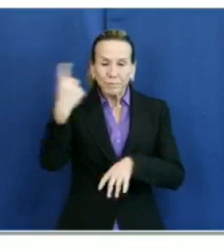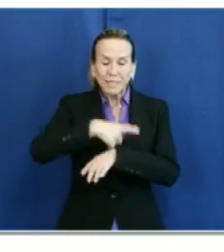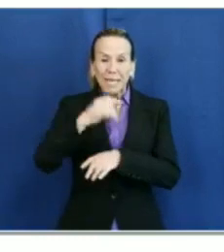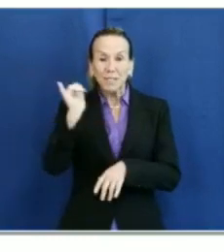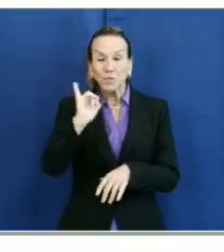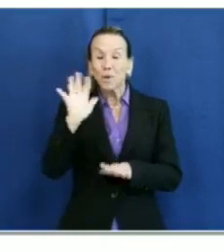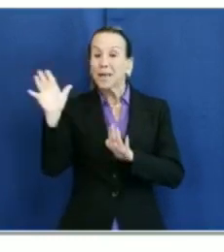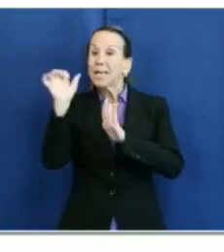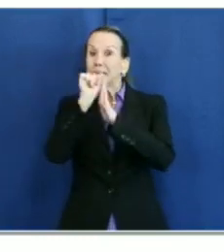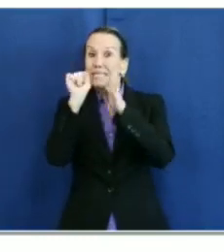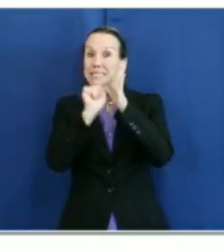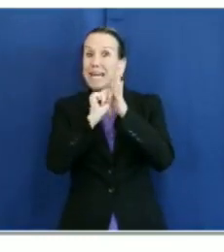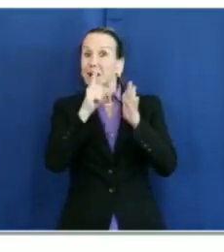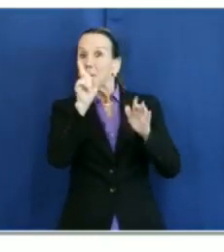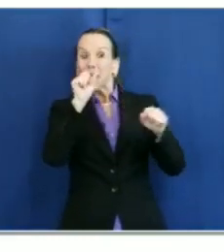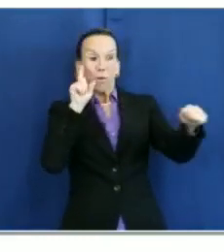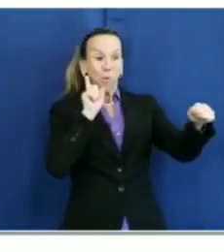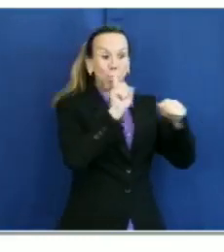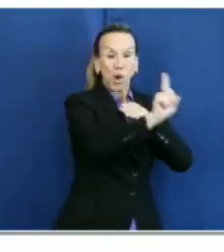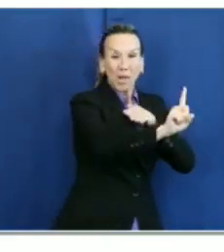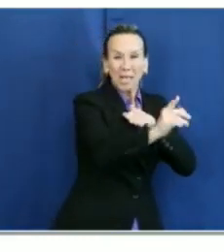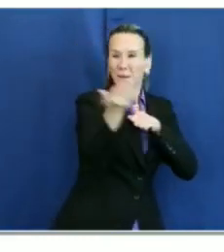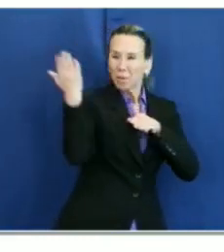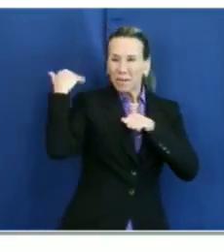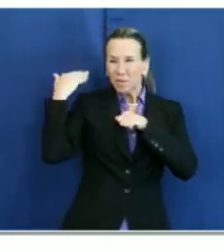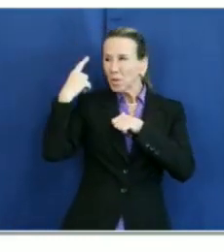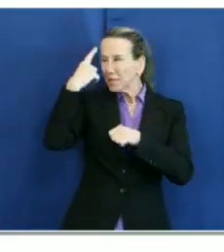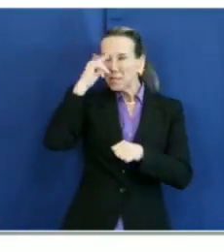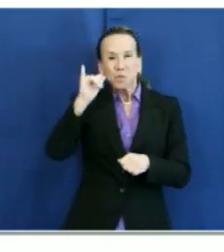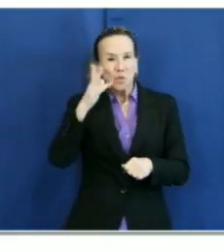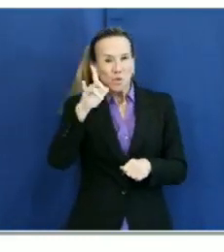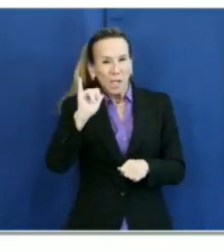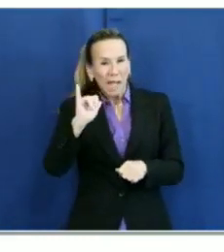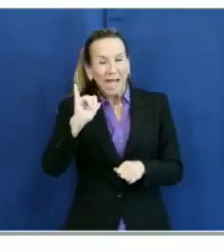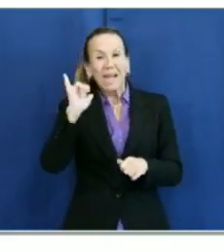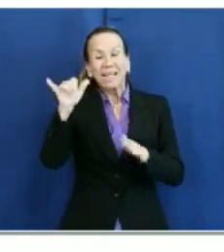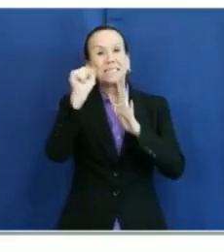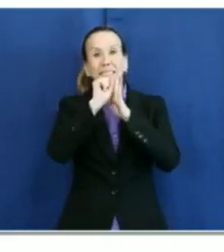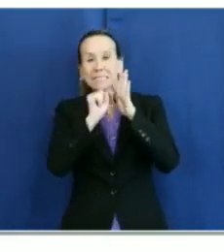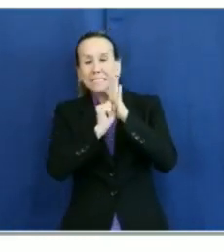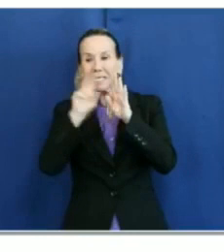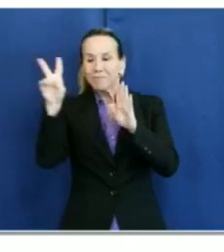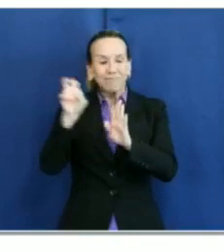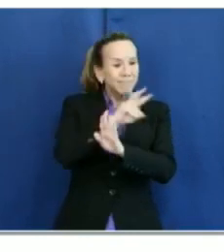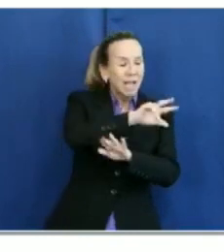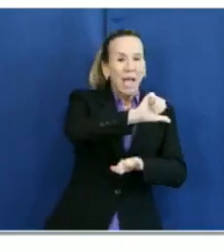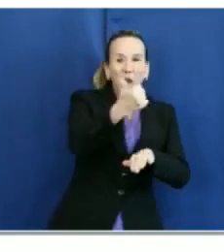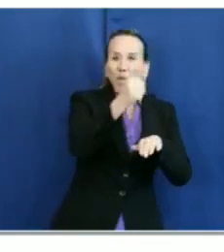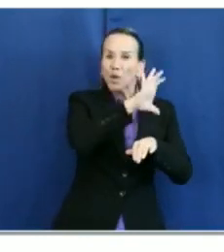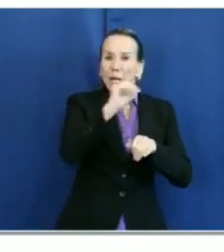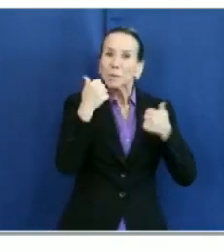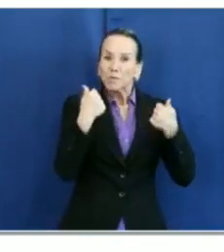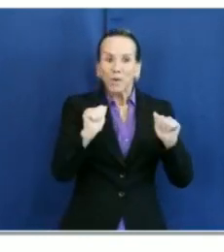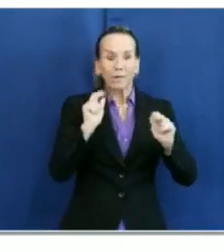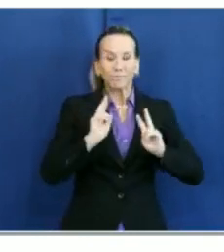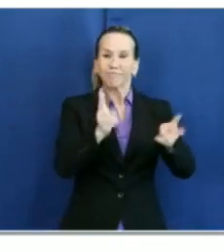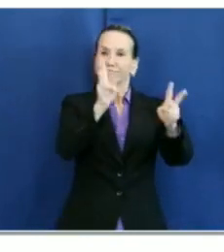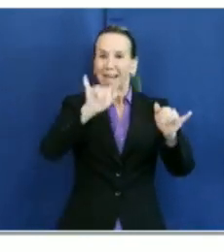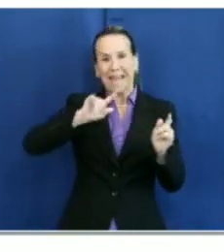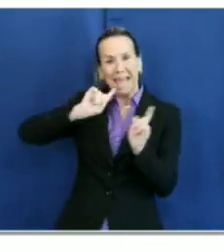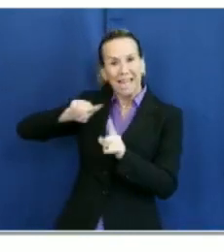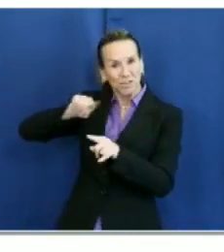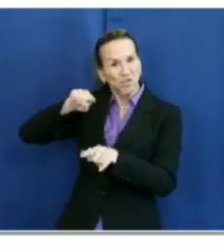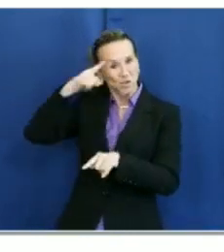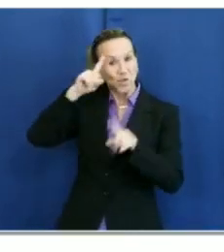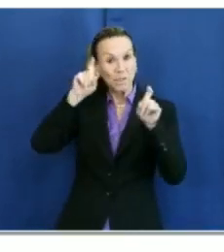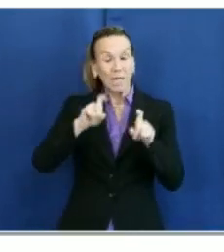a problem before some time ago. I believe back in July, the state changed vendors to try and expedite the speed. They're now